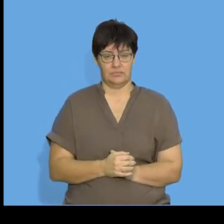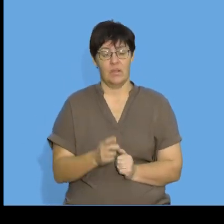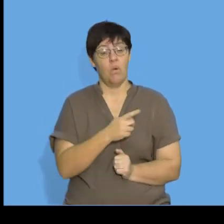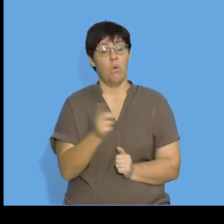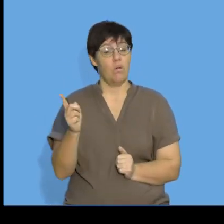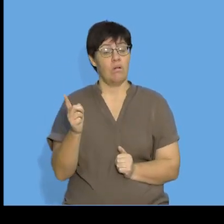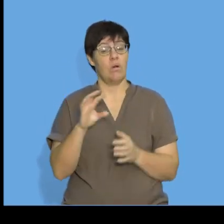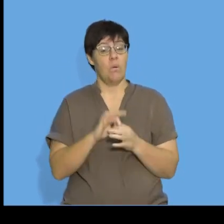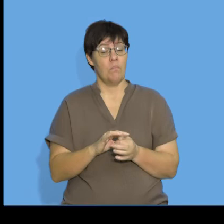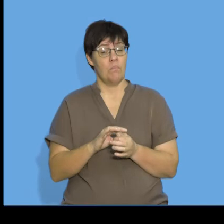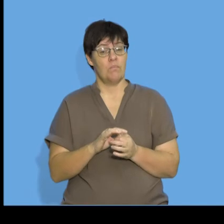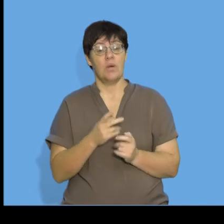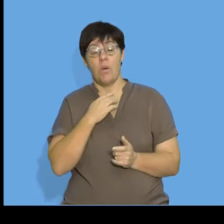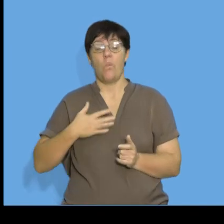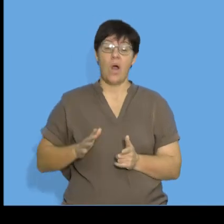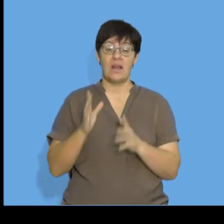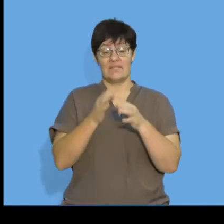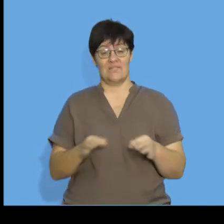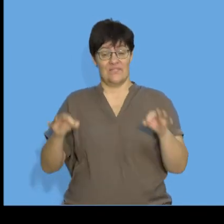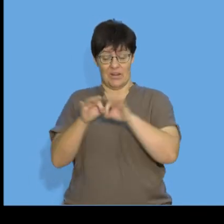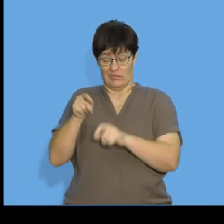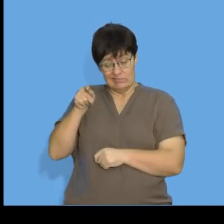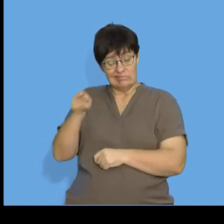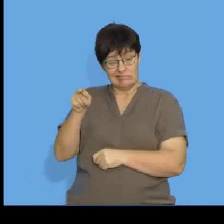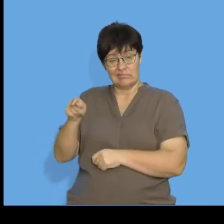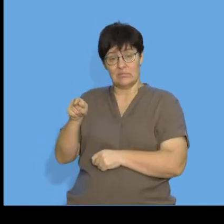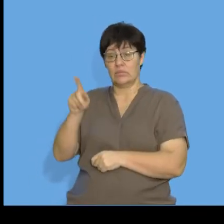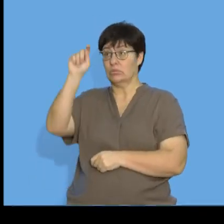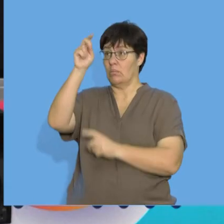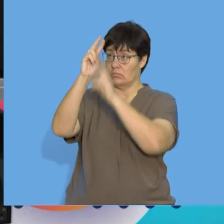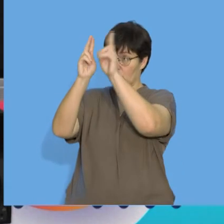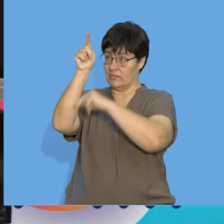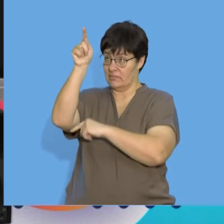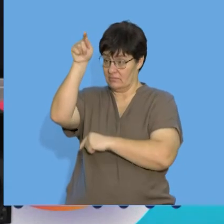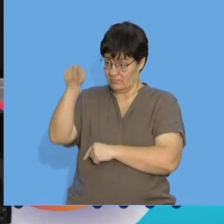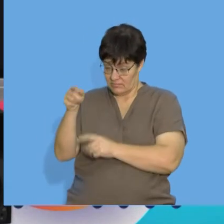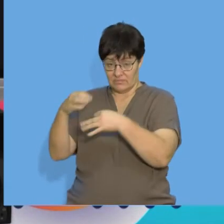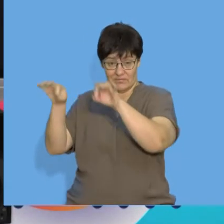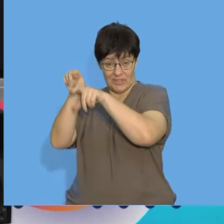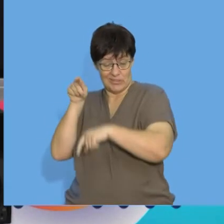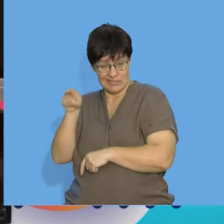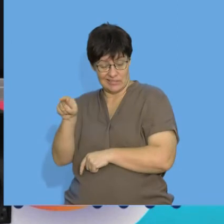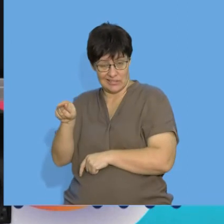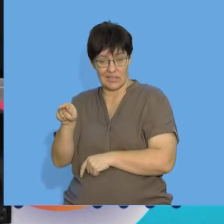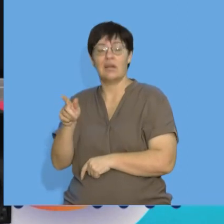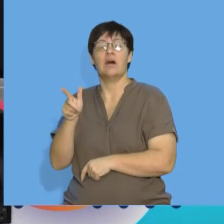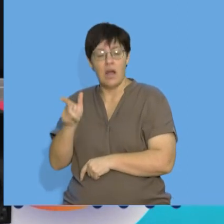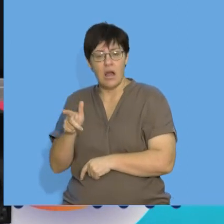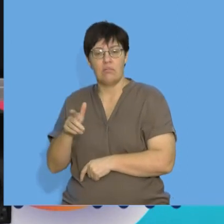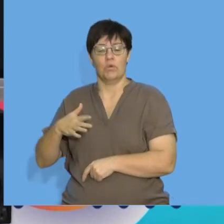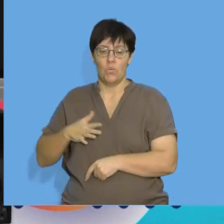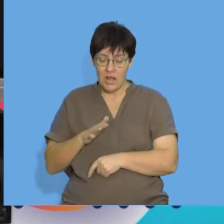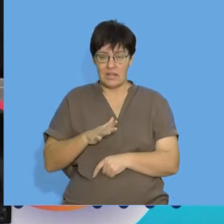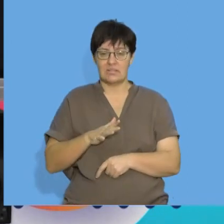if I'm asking you for the value of the 12th term does everyone agree that I'm looking for the